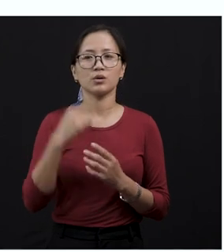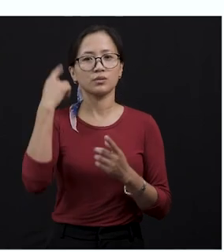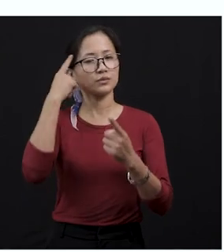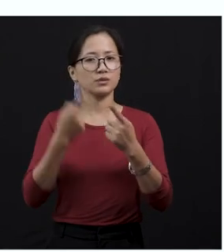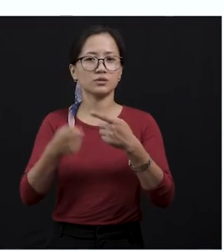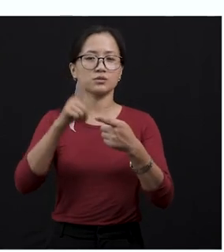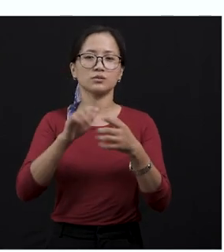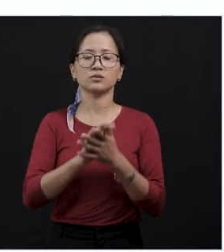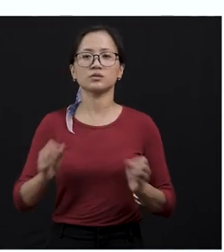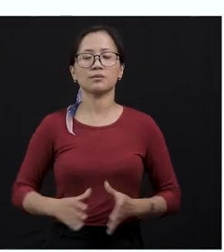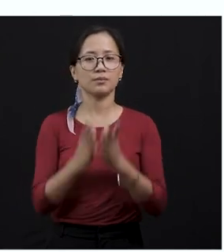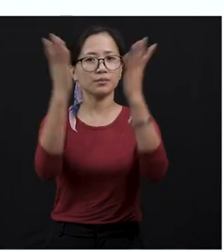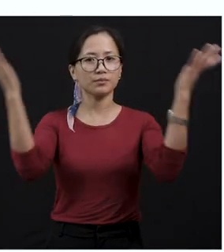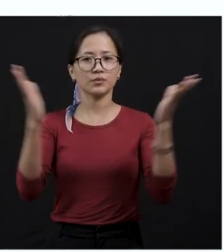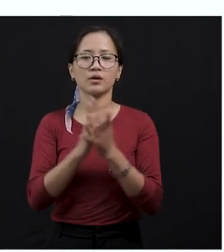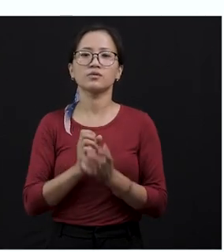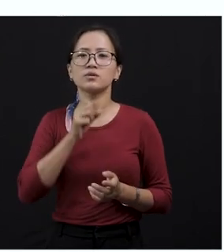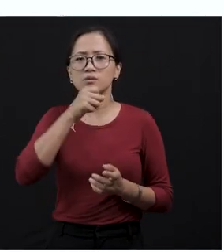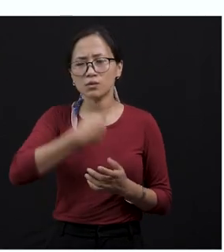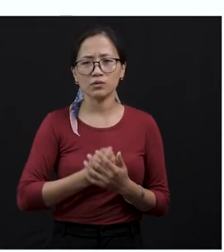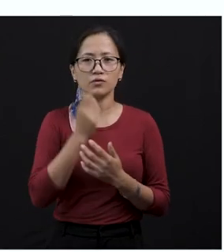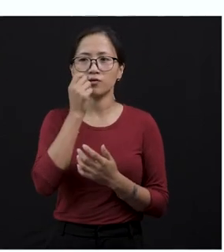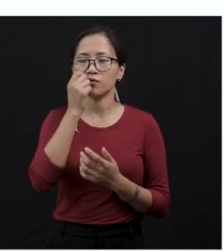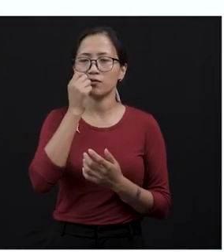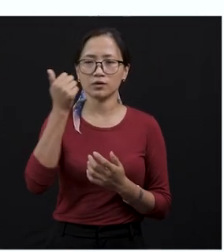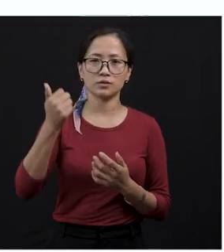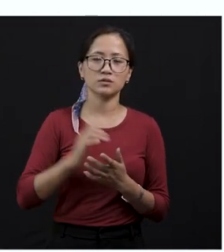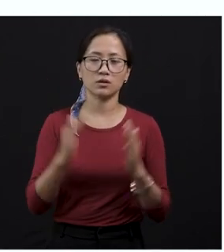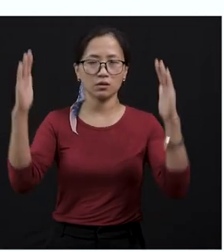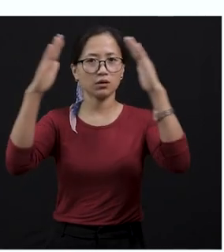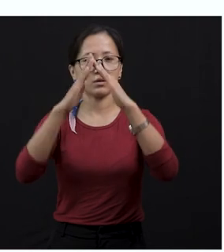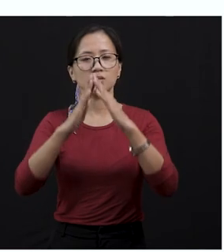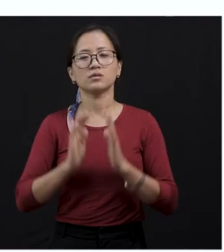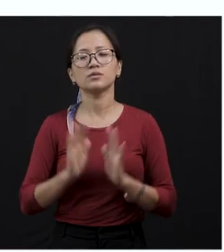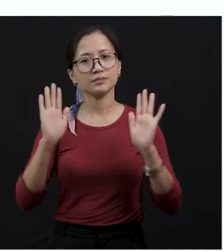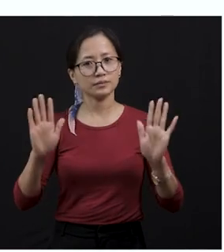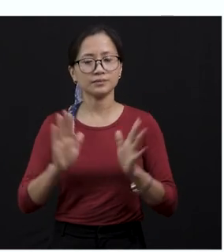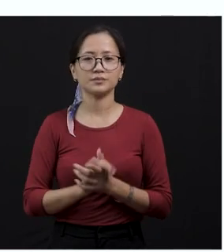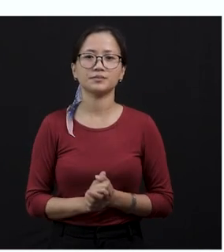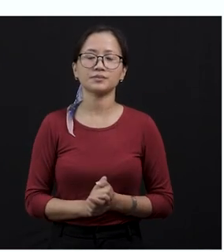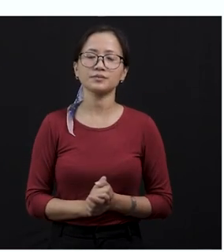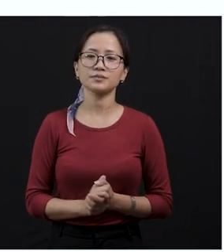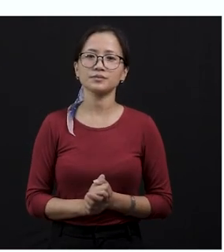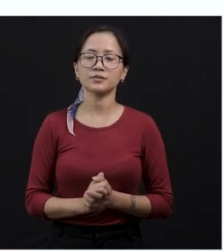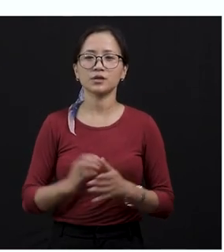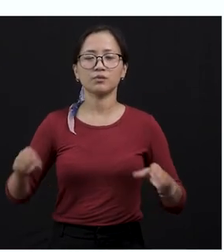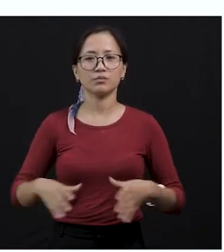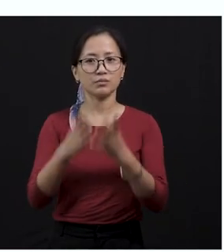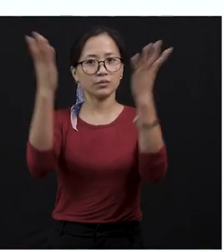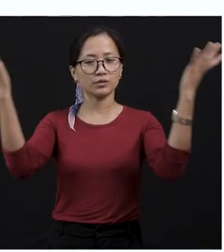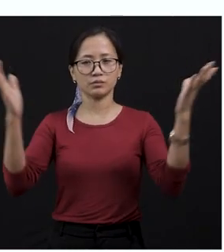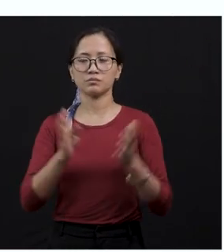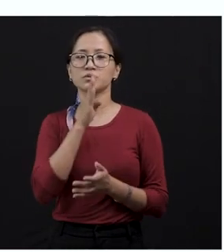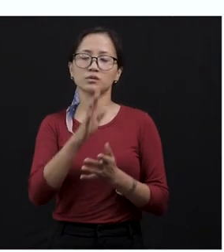life on a banyan tree at his grandfather's house. Though the grandfather has a house there, he considers that the banyan tree